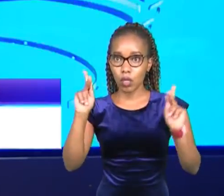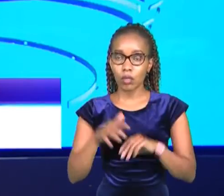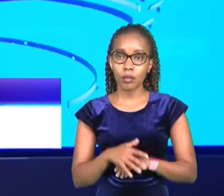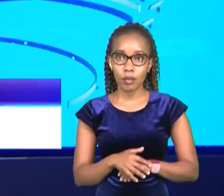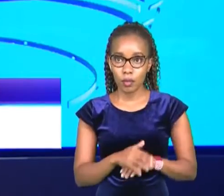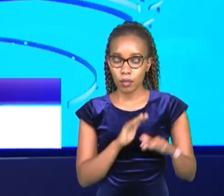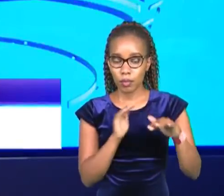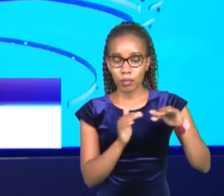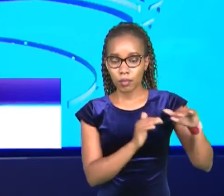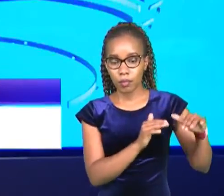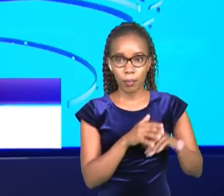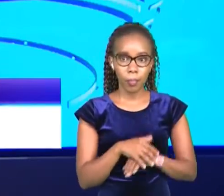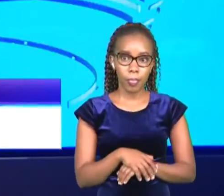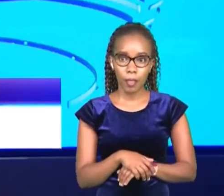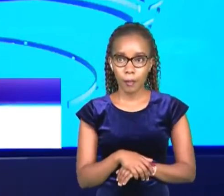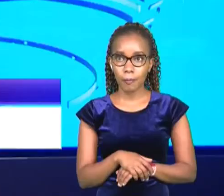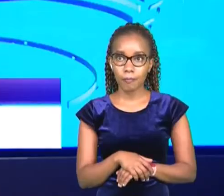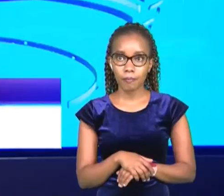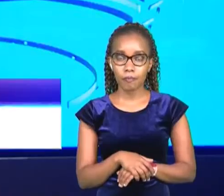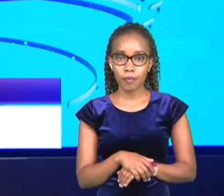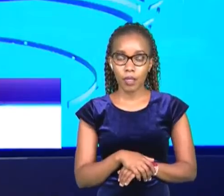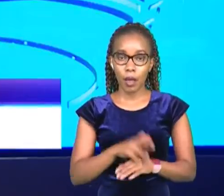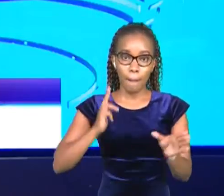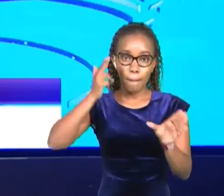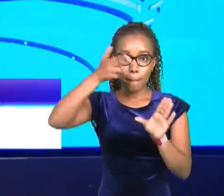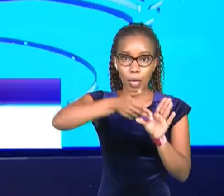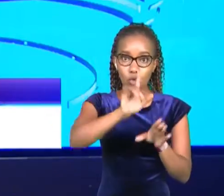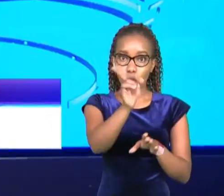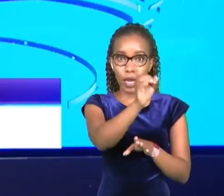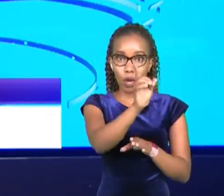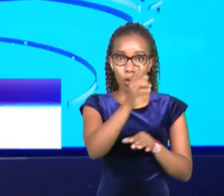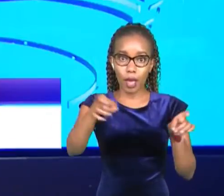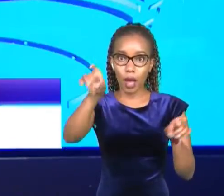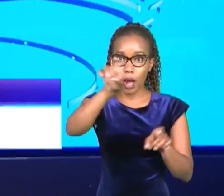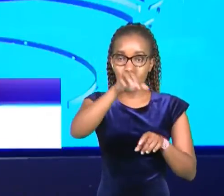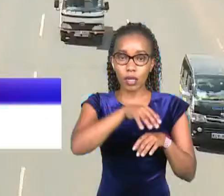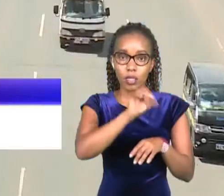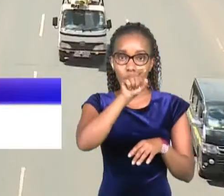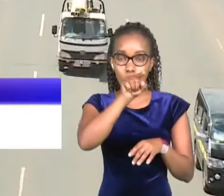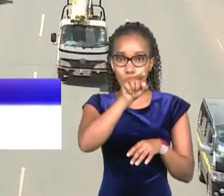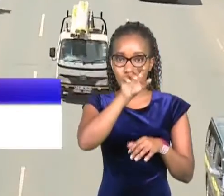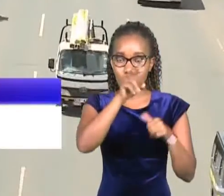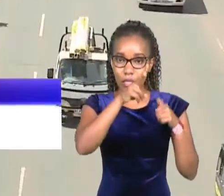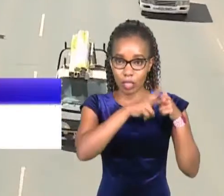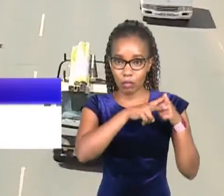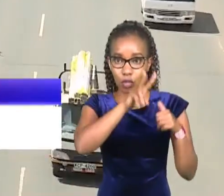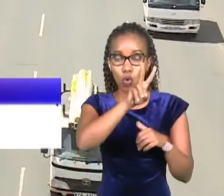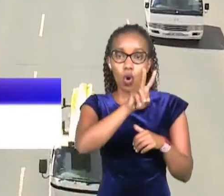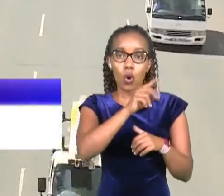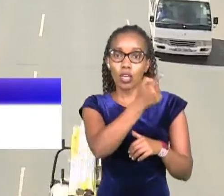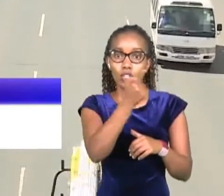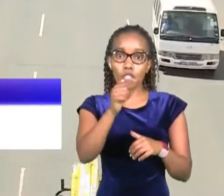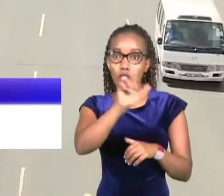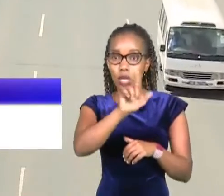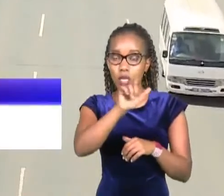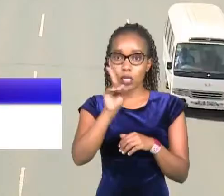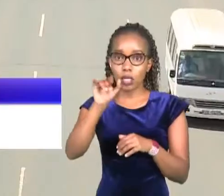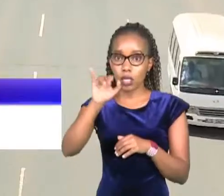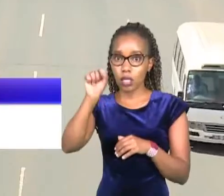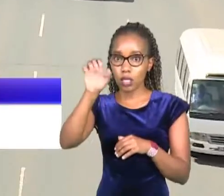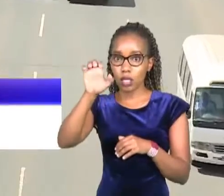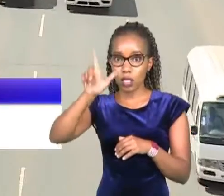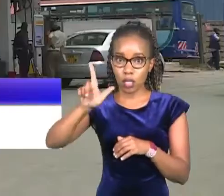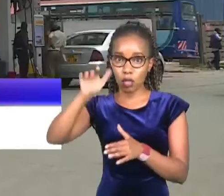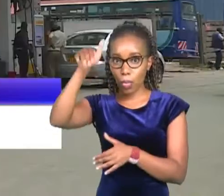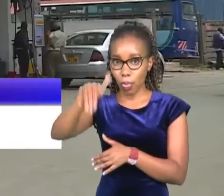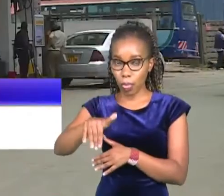the pumps, the price of superpetrol in Nairobi has increased by 0.72 per litre, while diesel has decreased by